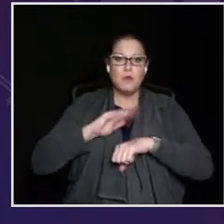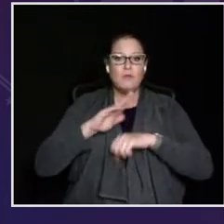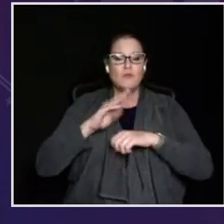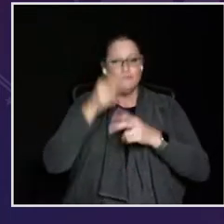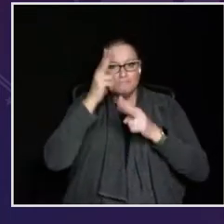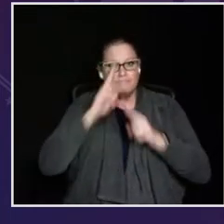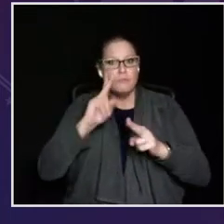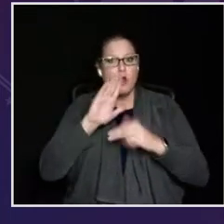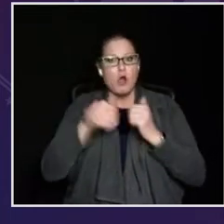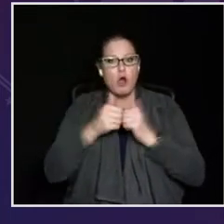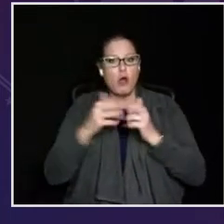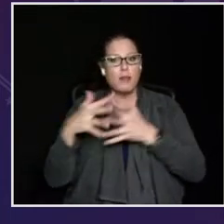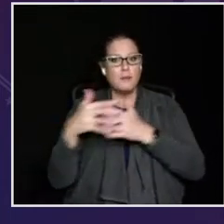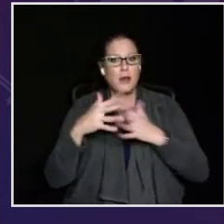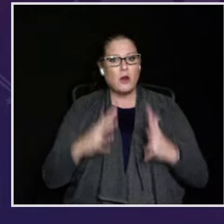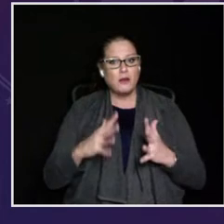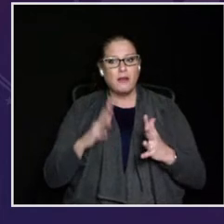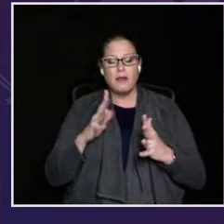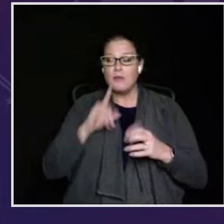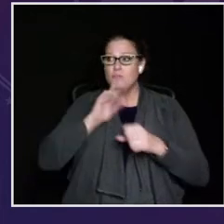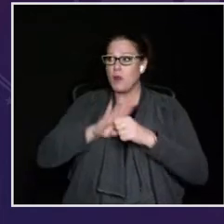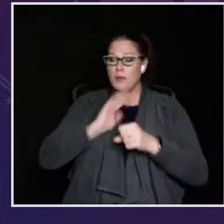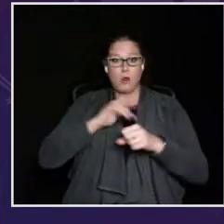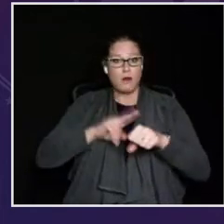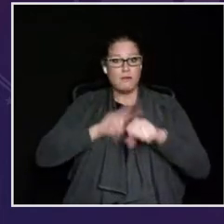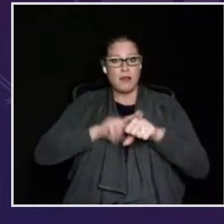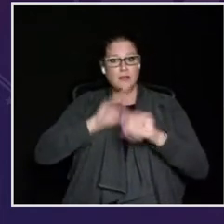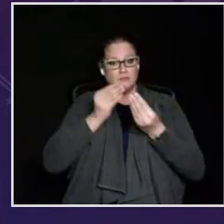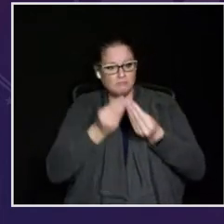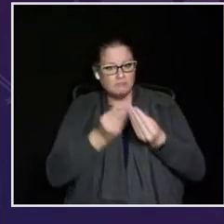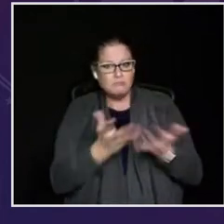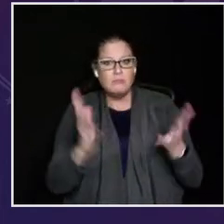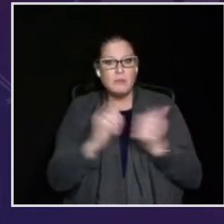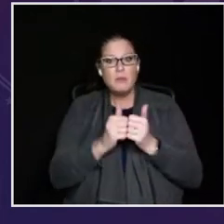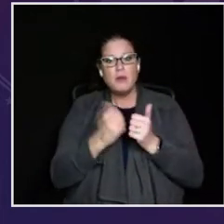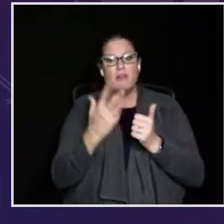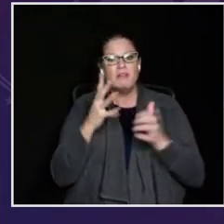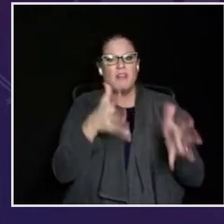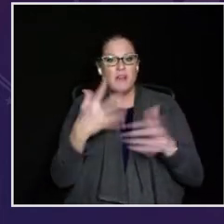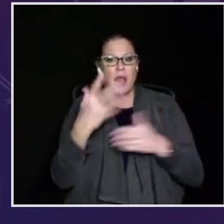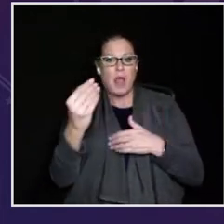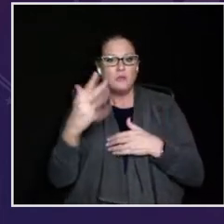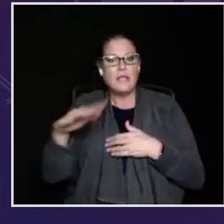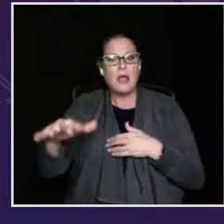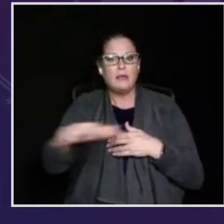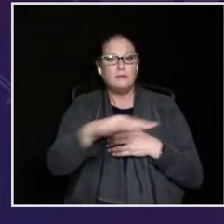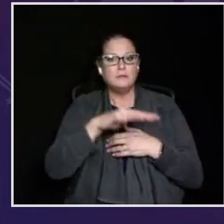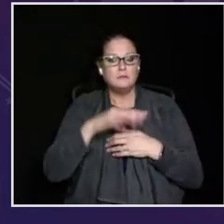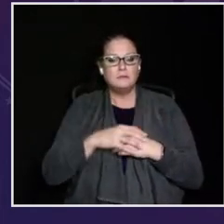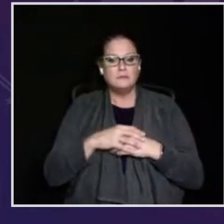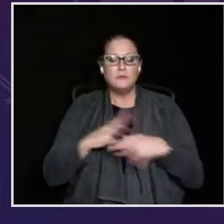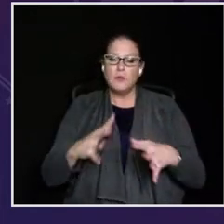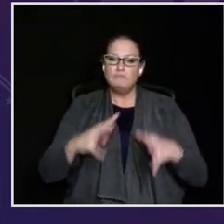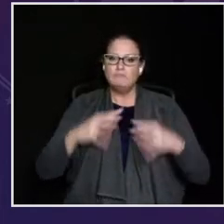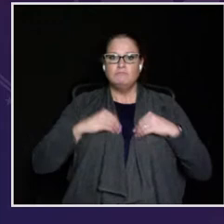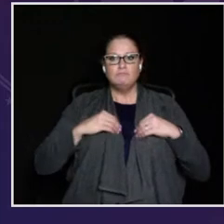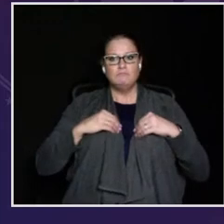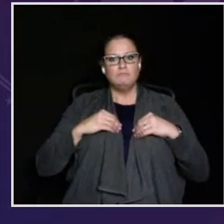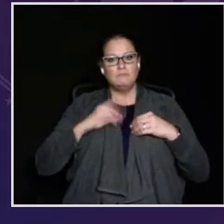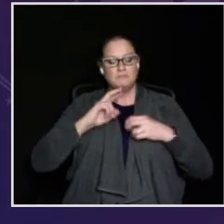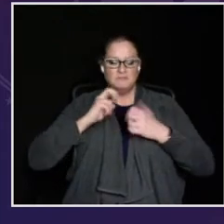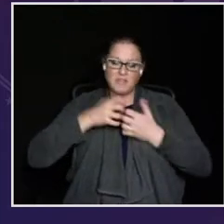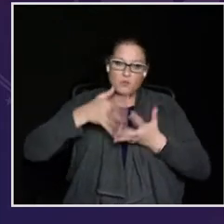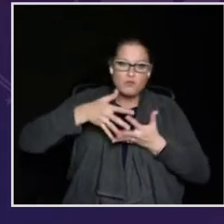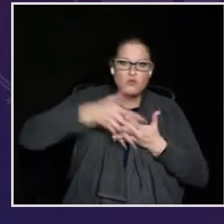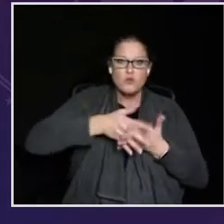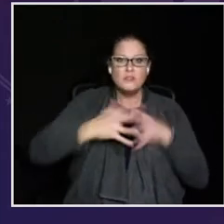Urban Development, will be to stand up for the dignity of all Americans and deliver the promise of our nation to all those left out